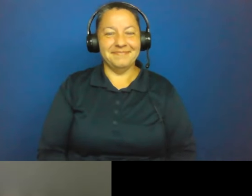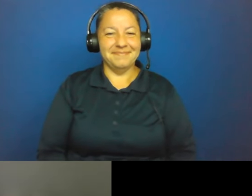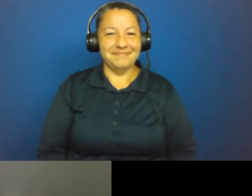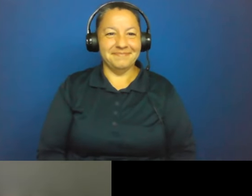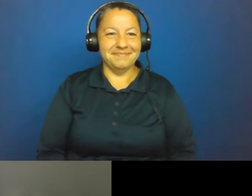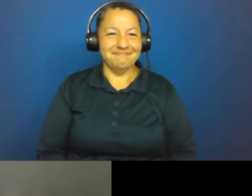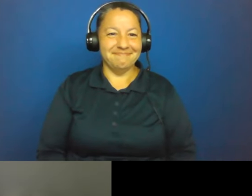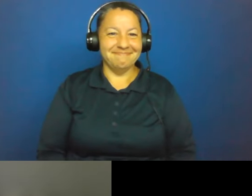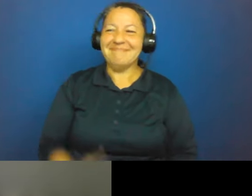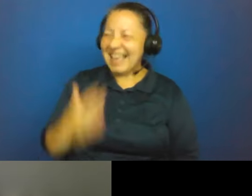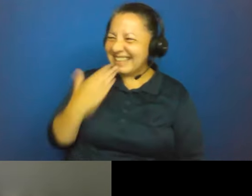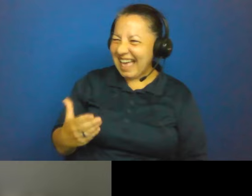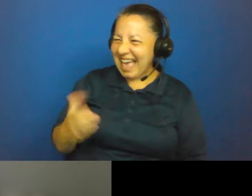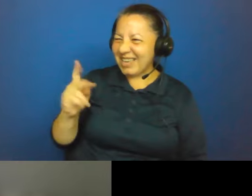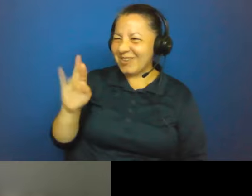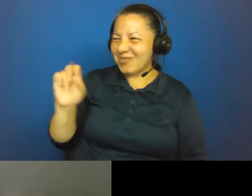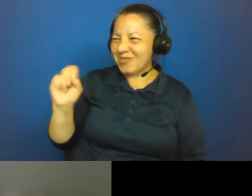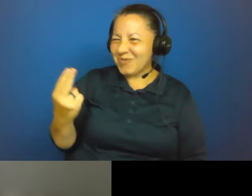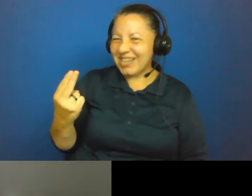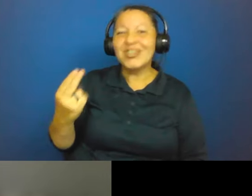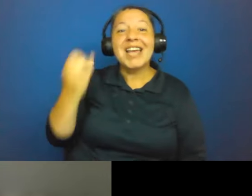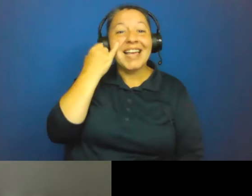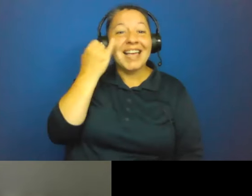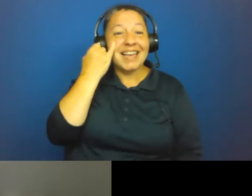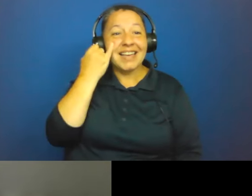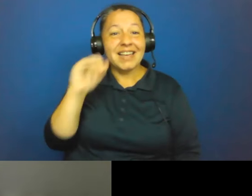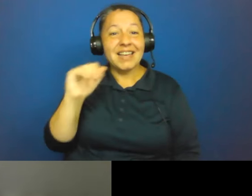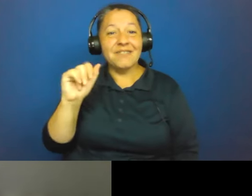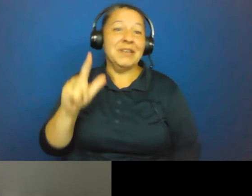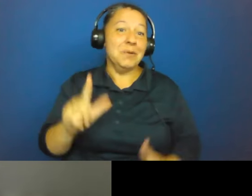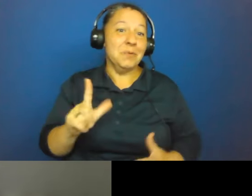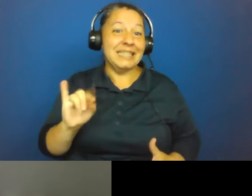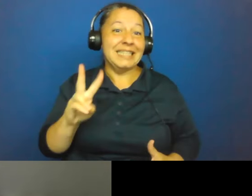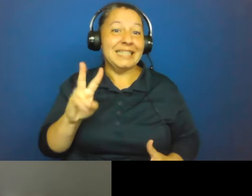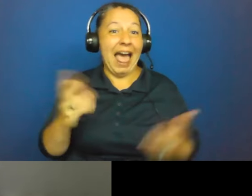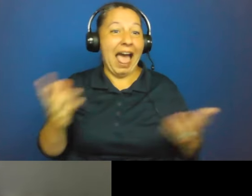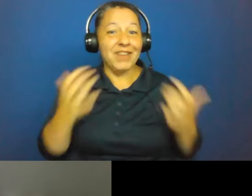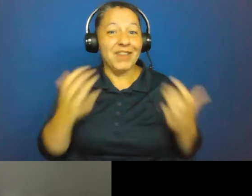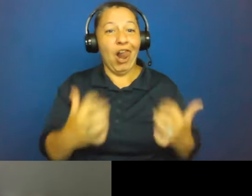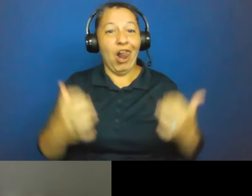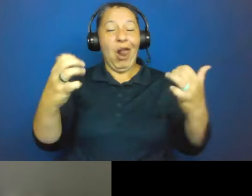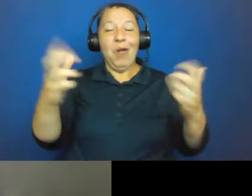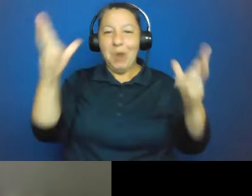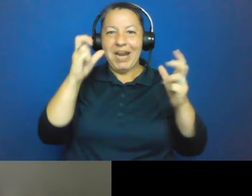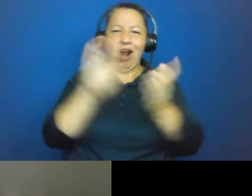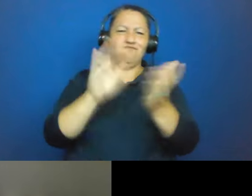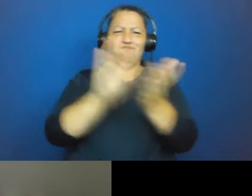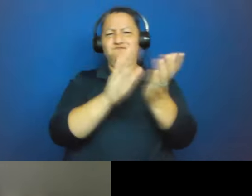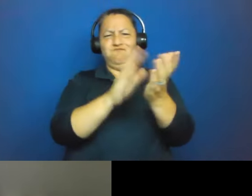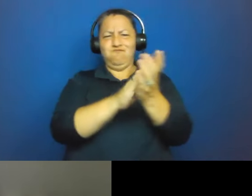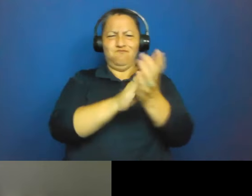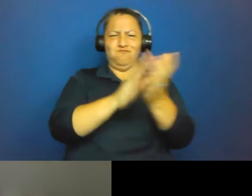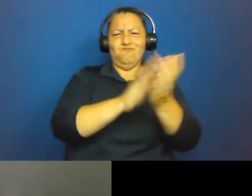Thank you, Krish. And if we were live, we would hear thunderous applause, I think, and certainly calls for more information.